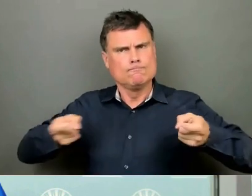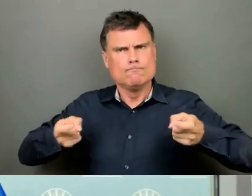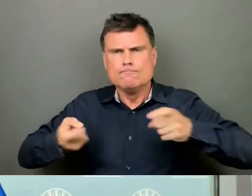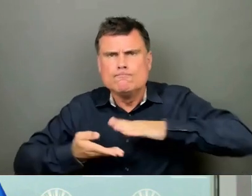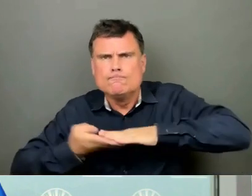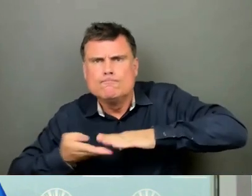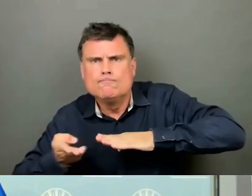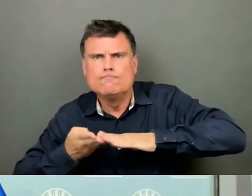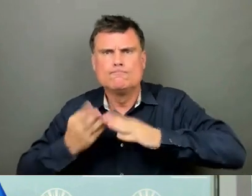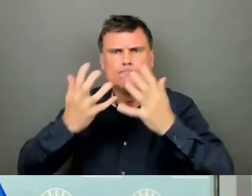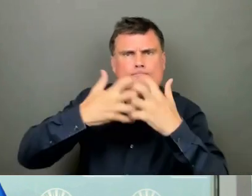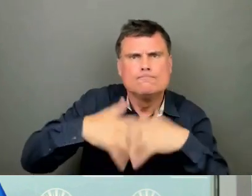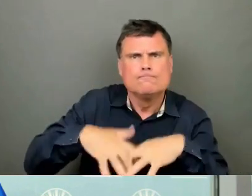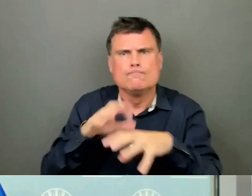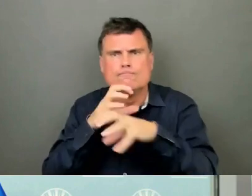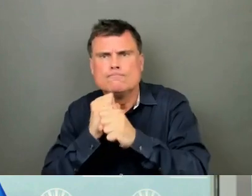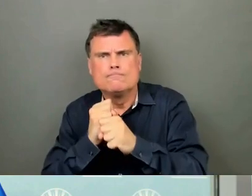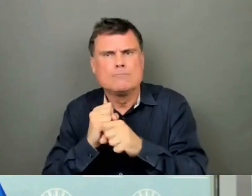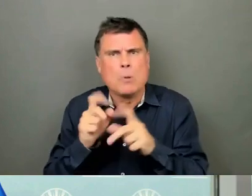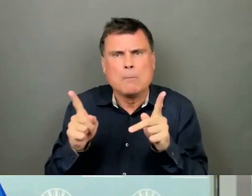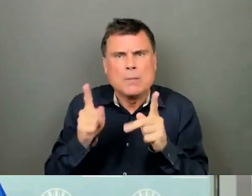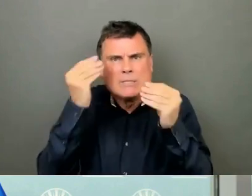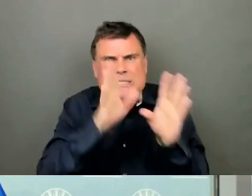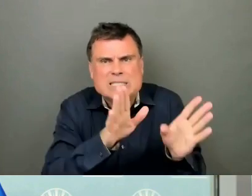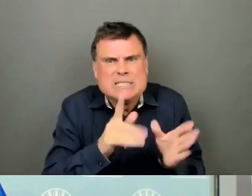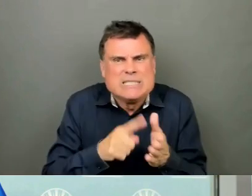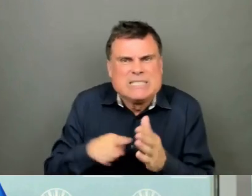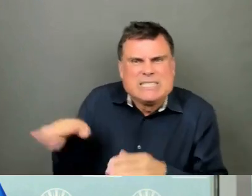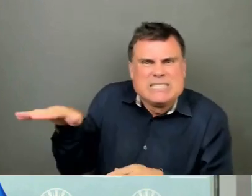how terrible the deal was as it was tied up in court.